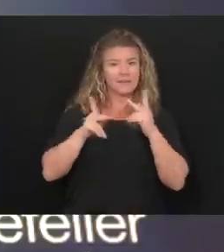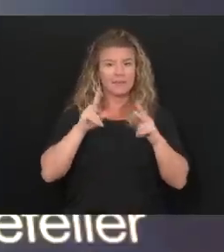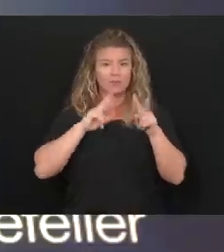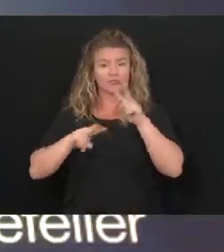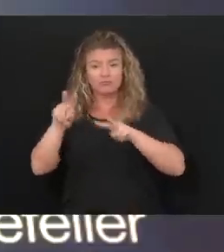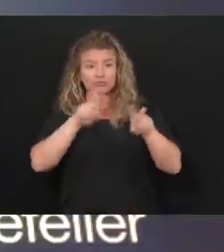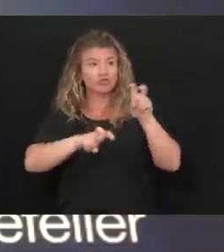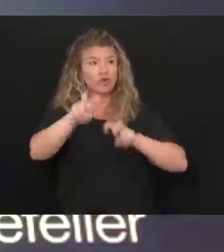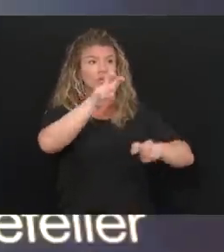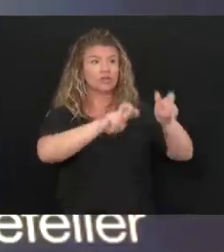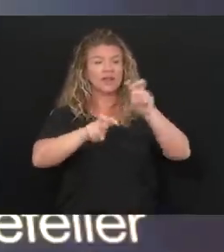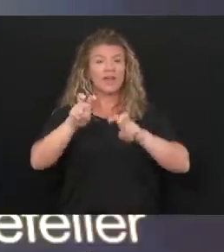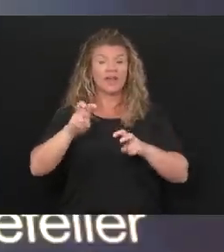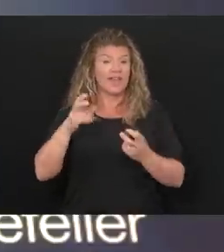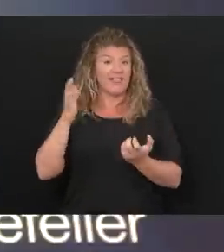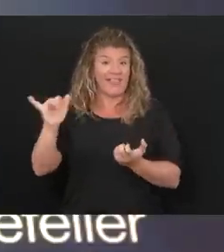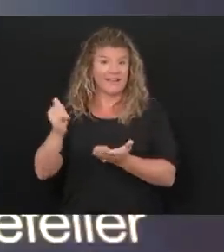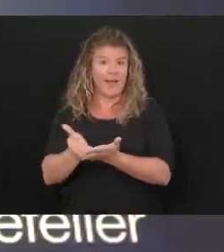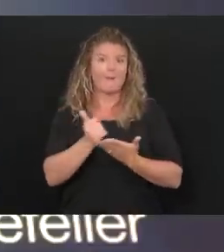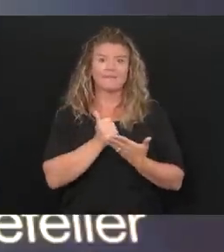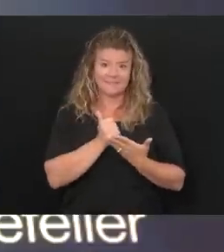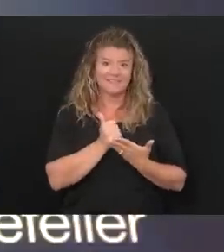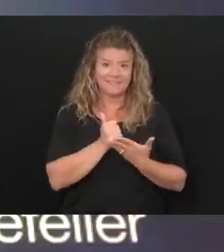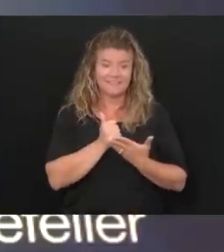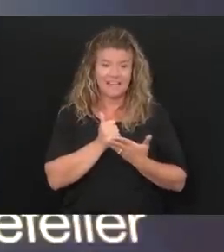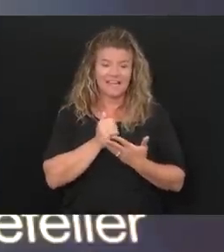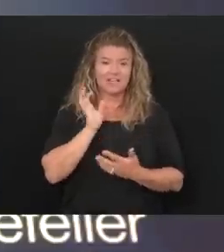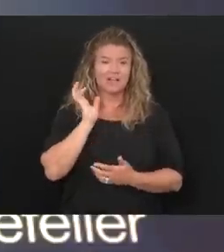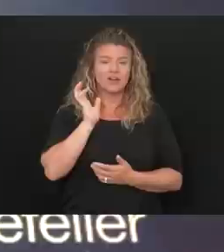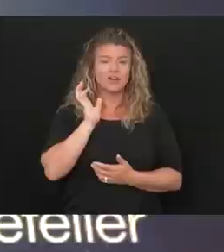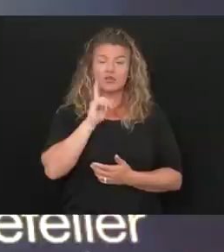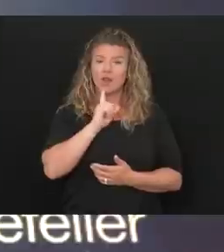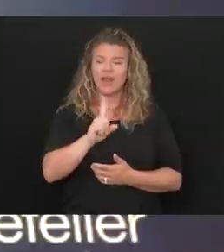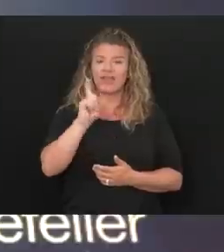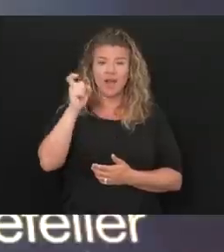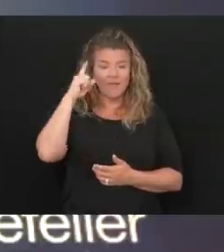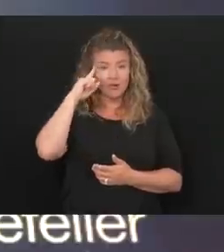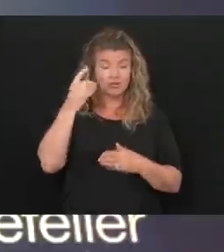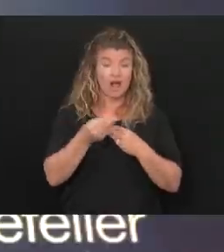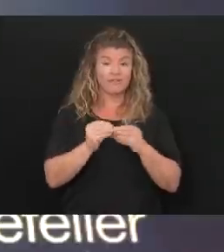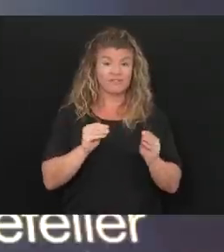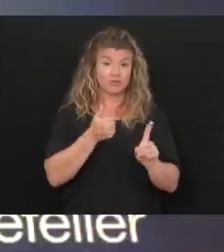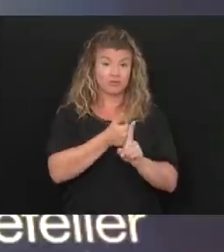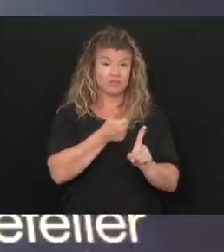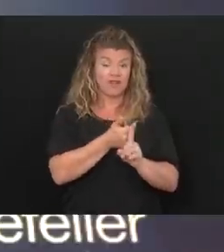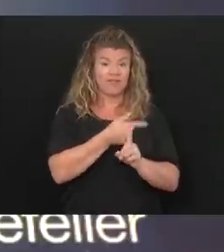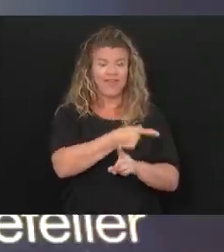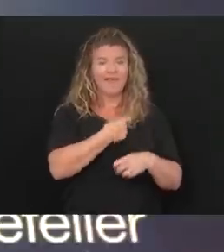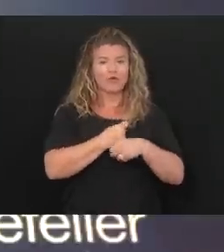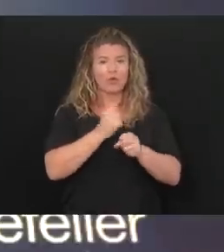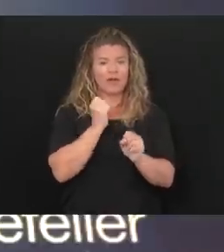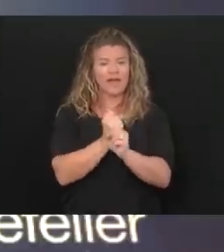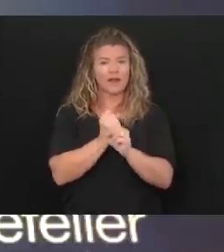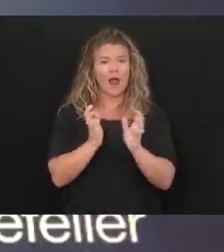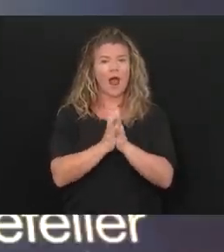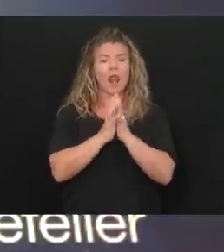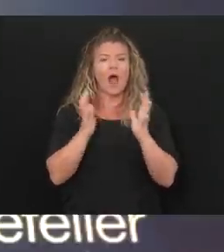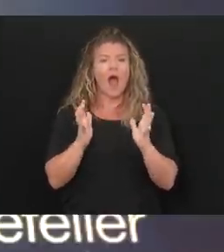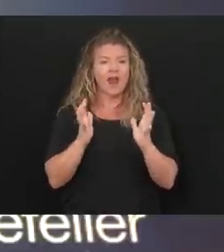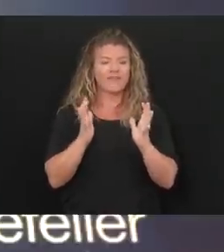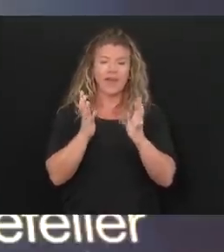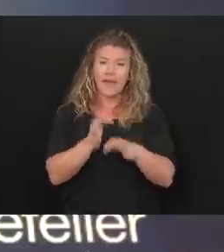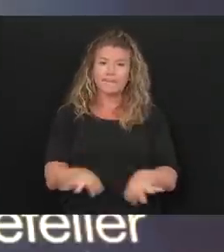may be our friend. And certainly, the governor's office has created a lot of very